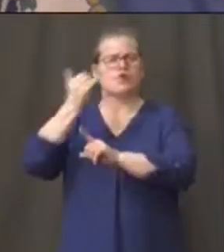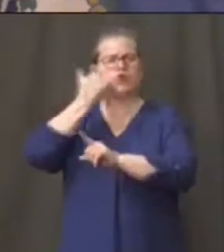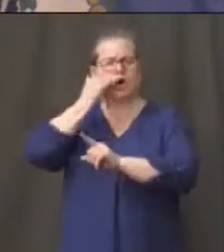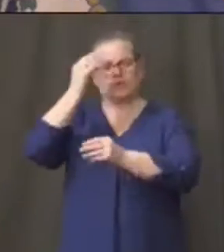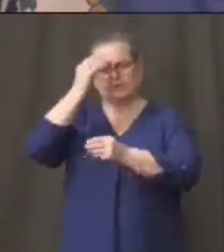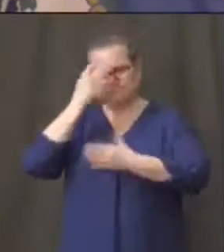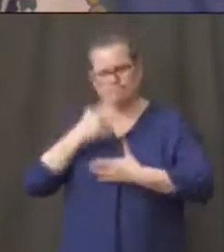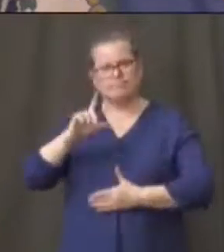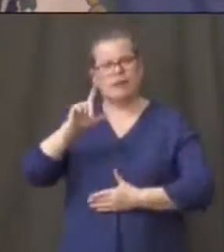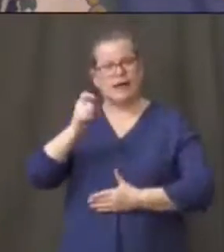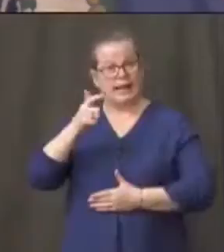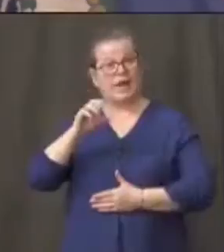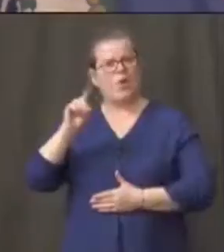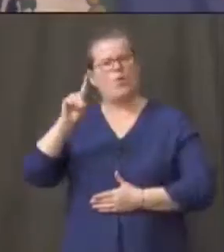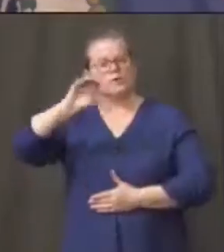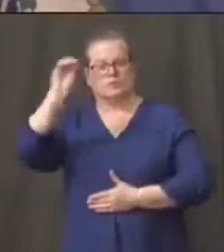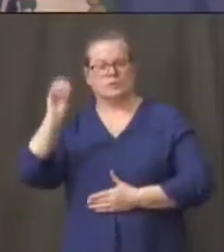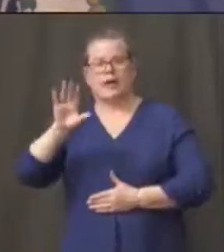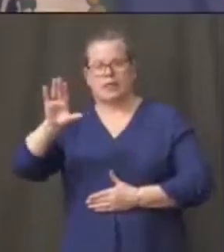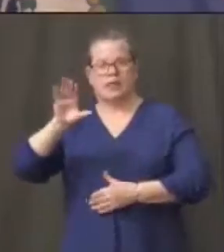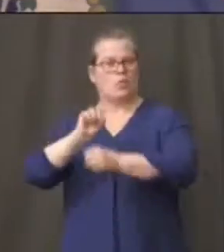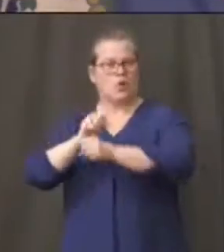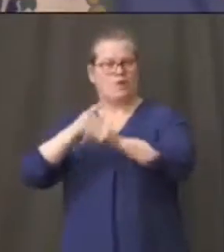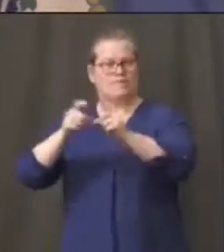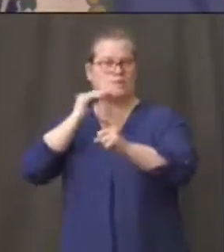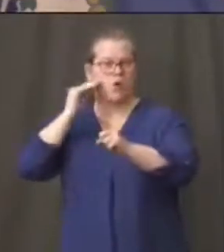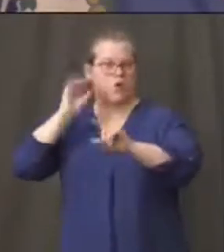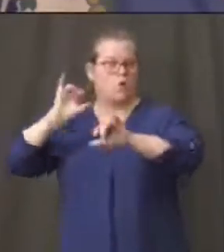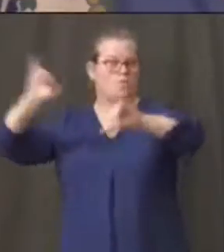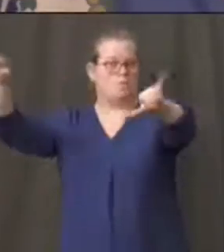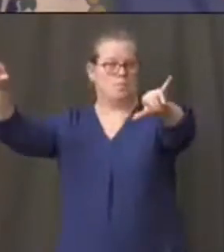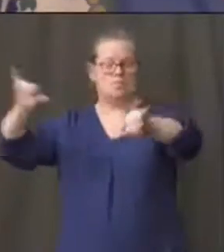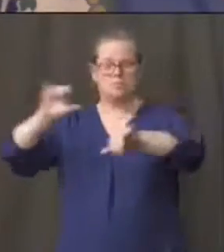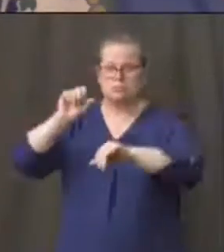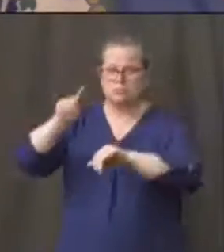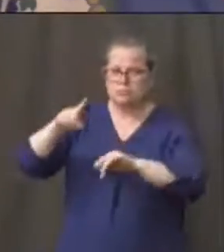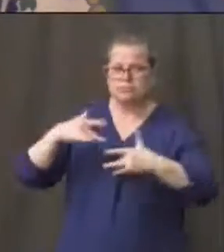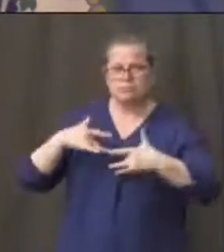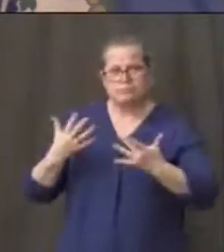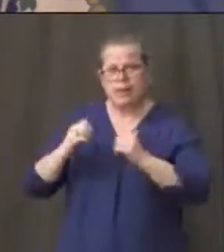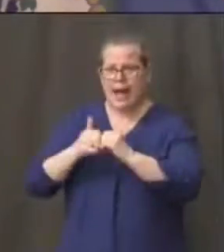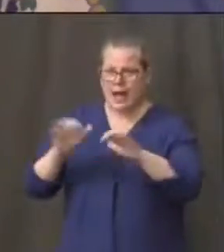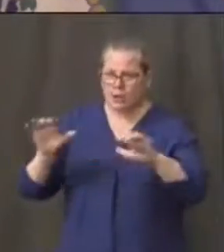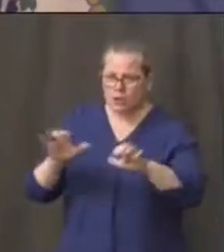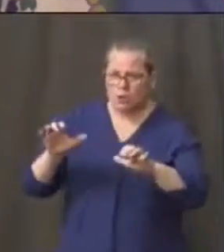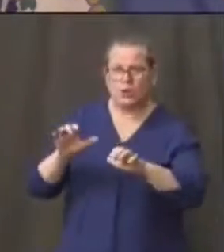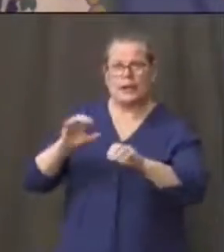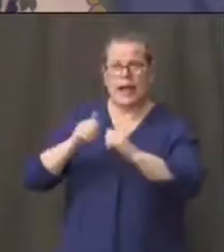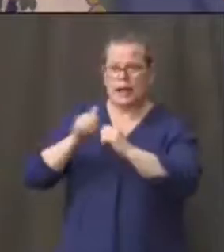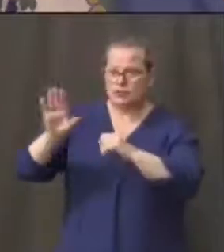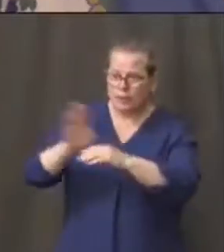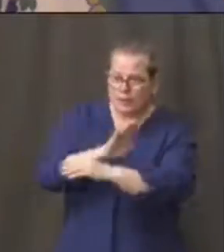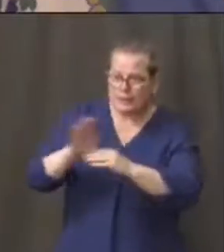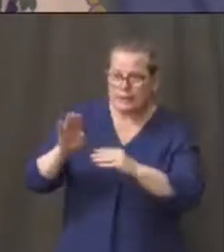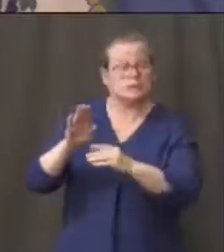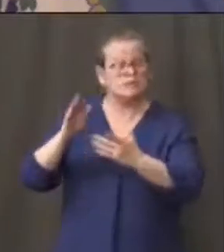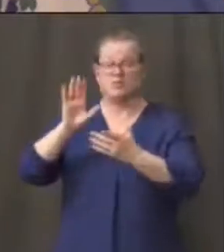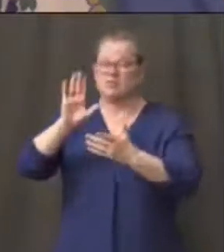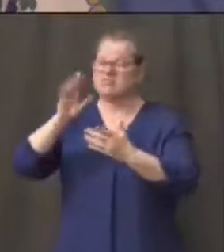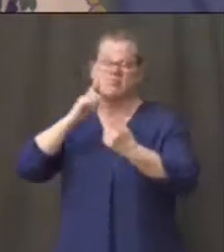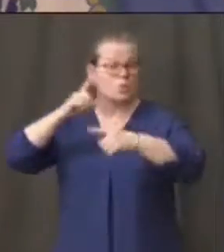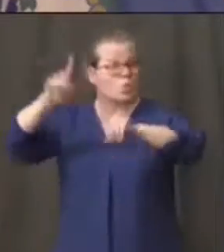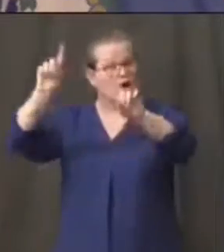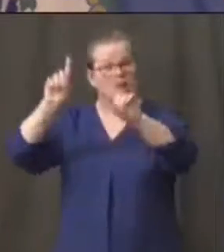just said well how you doing and how's business and the telecommuting is working the infection rate is extraordinarily low people are taking uh their